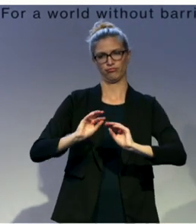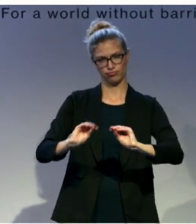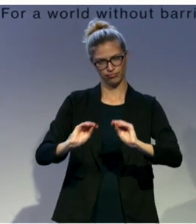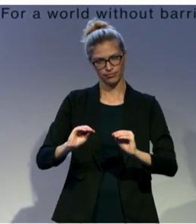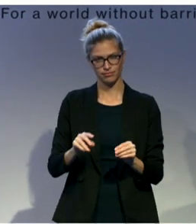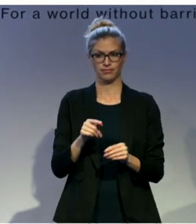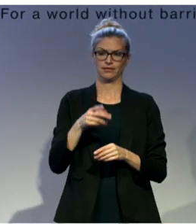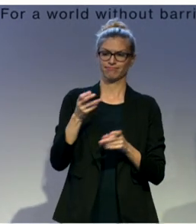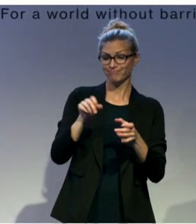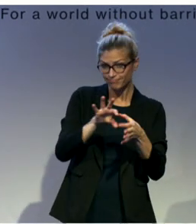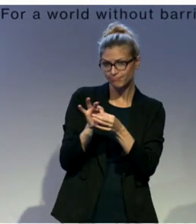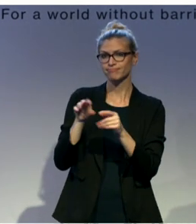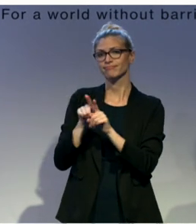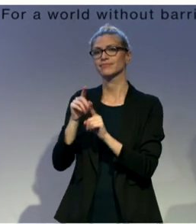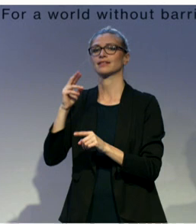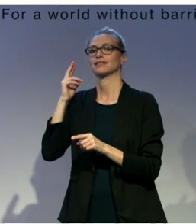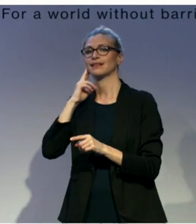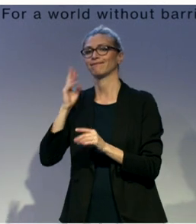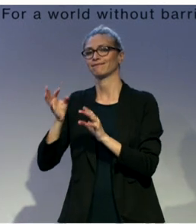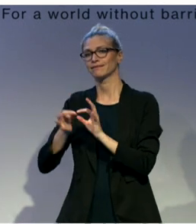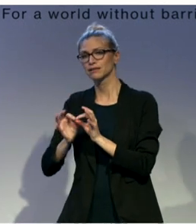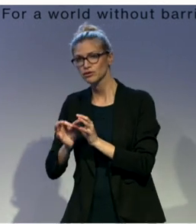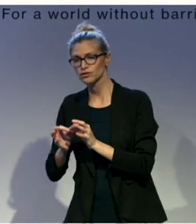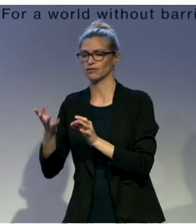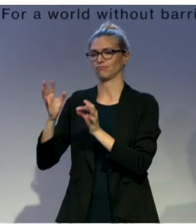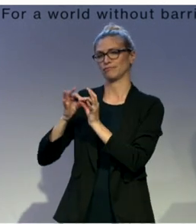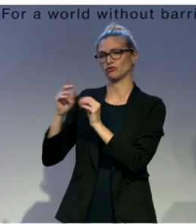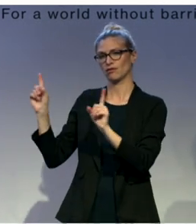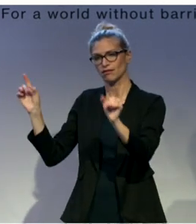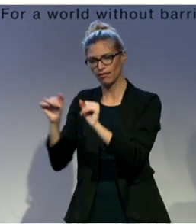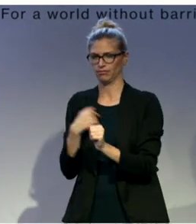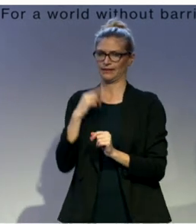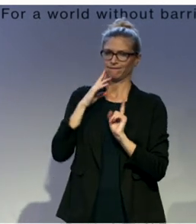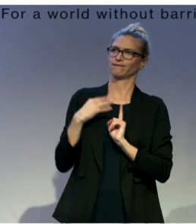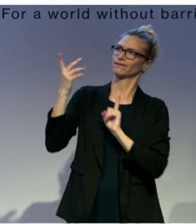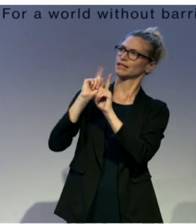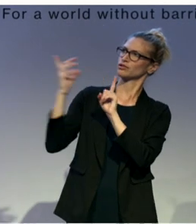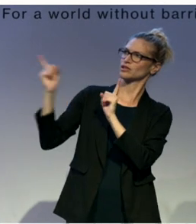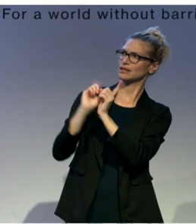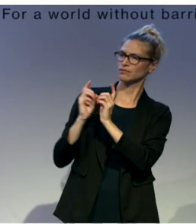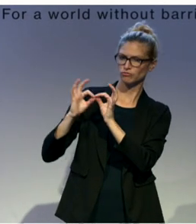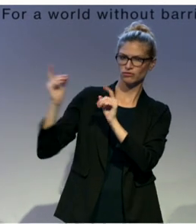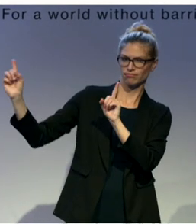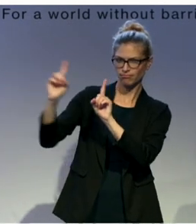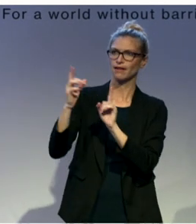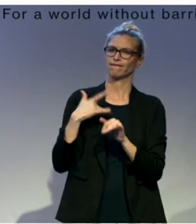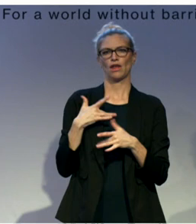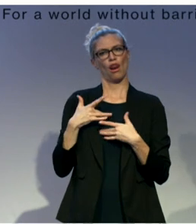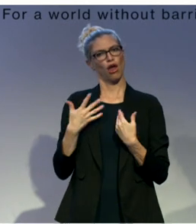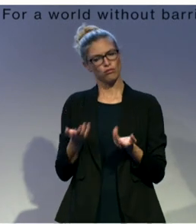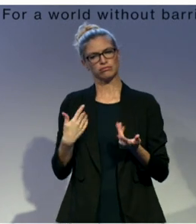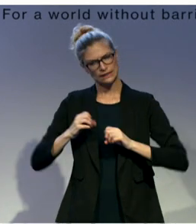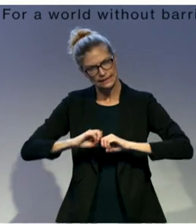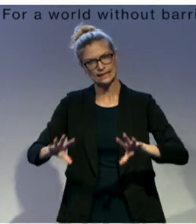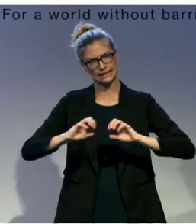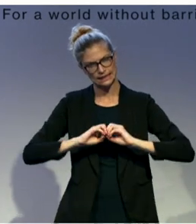were able to really feel empowered and comfortable with the terminology so that they could then go in and share this information with peers and